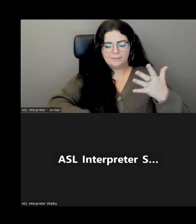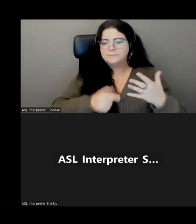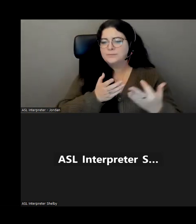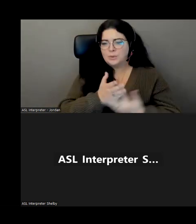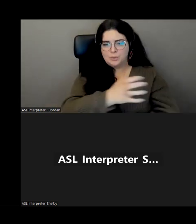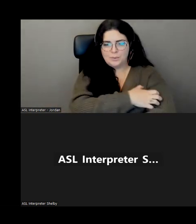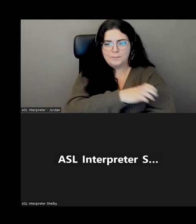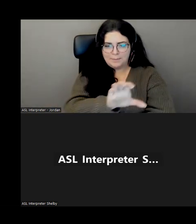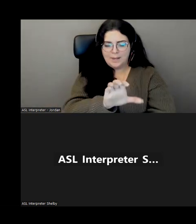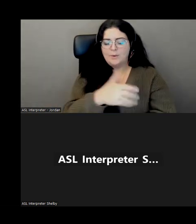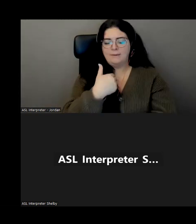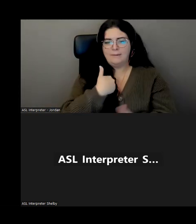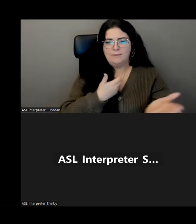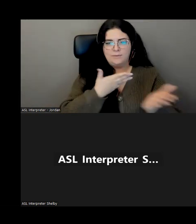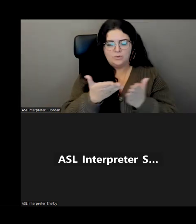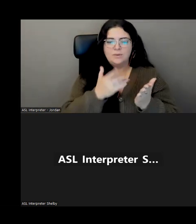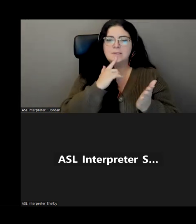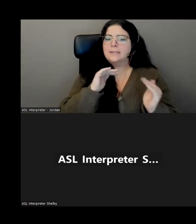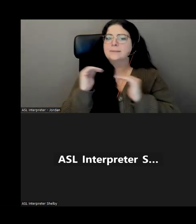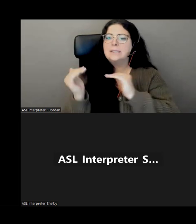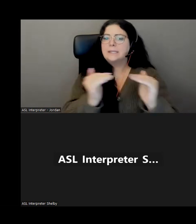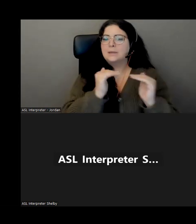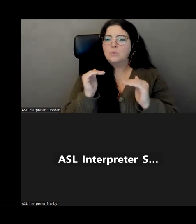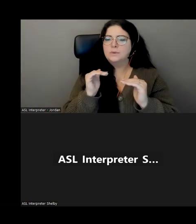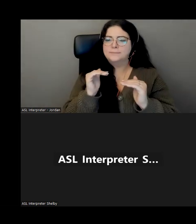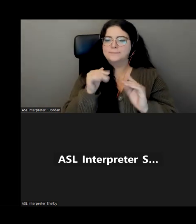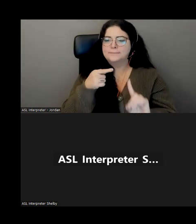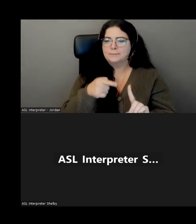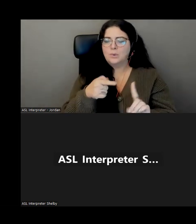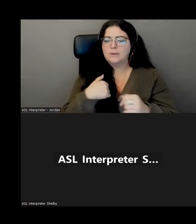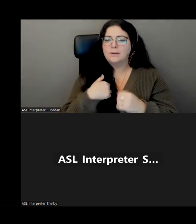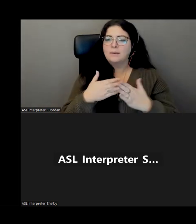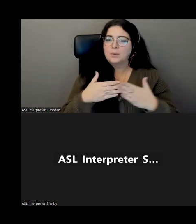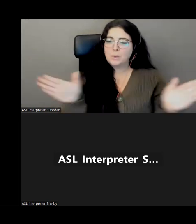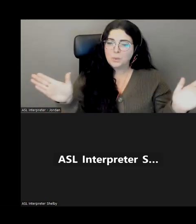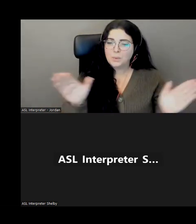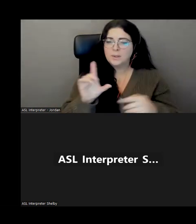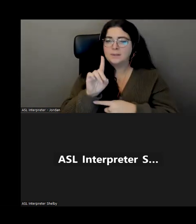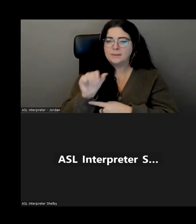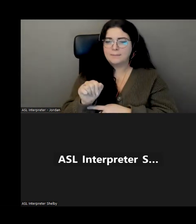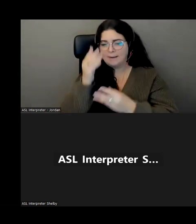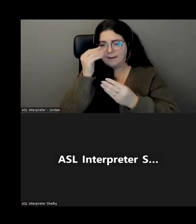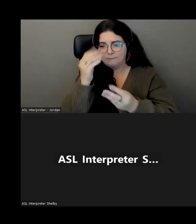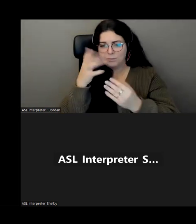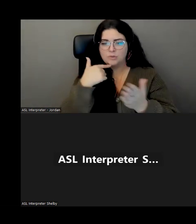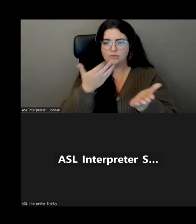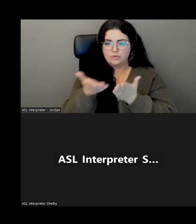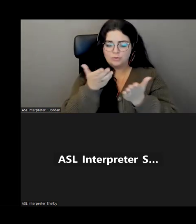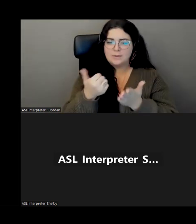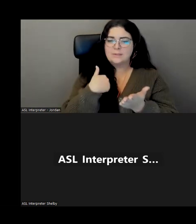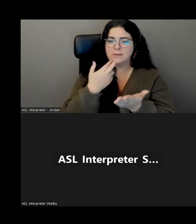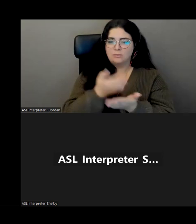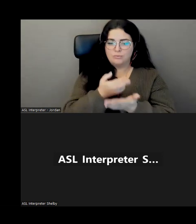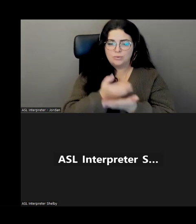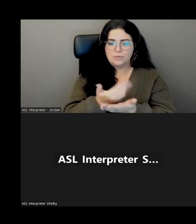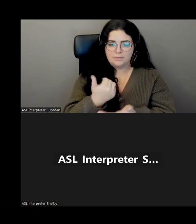Empower and served with equity. We offer a wide range of disability-related information, services and resources.